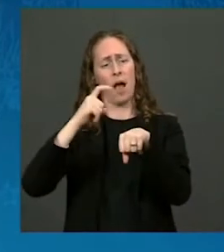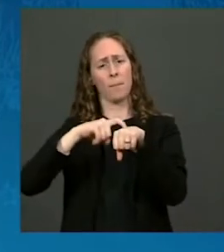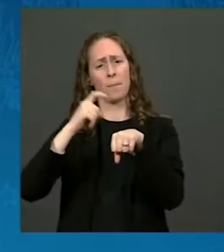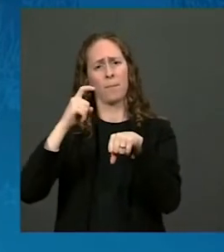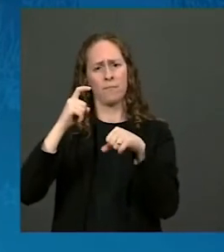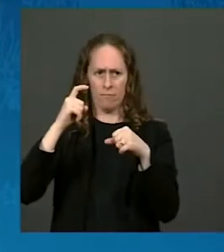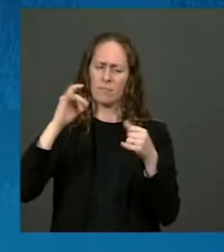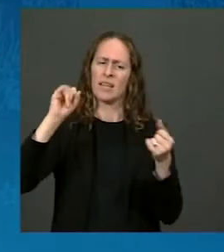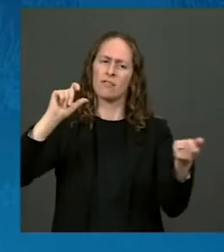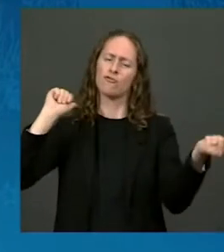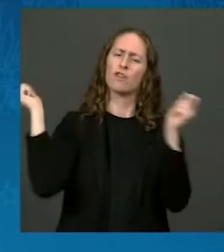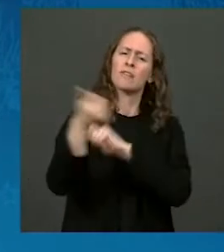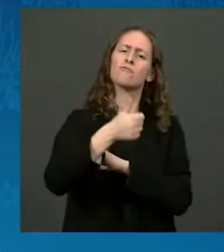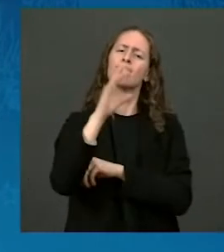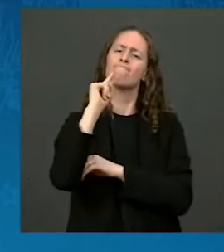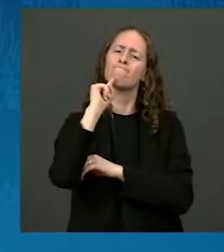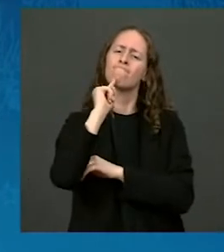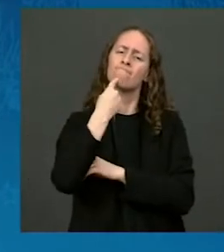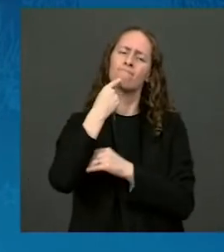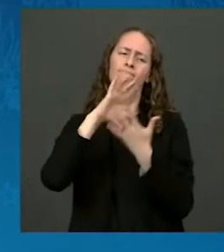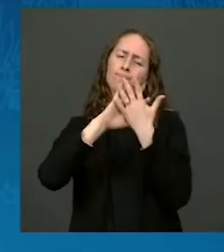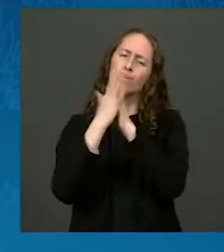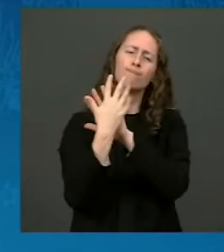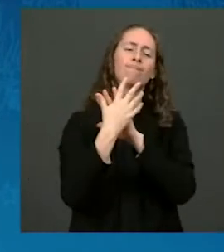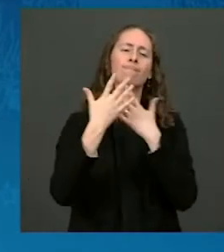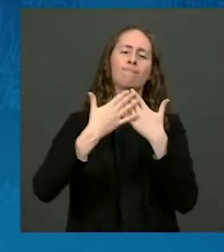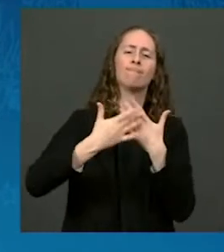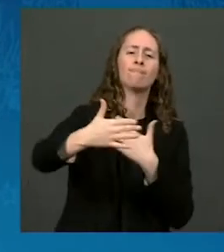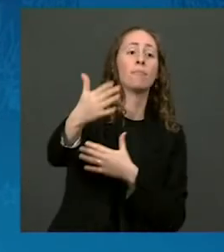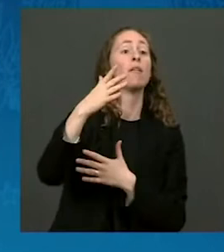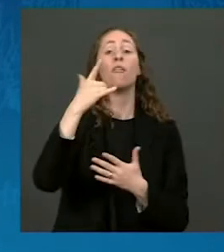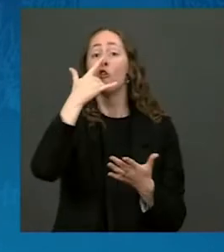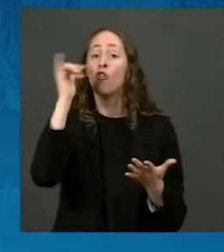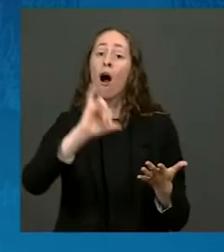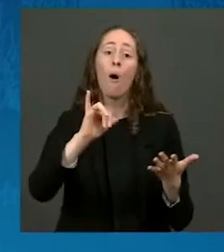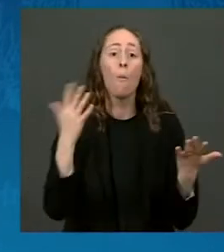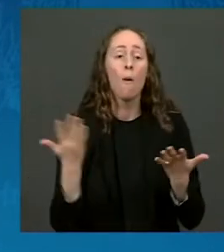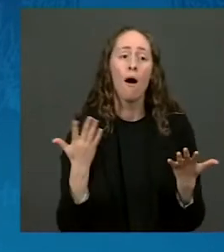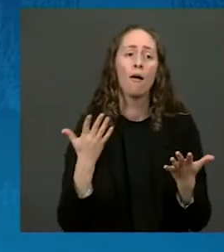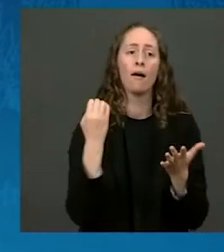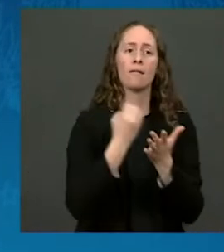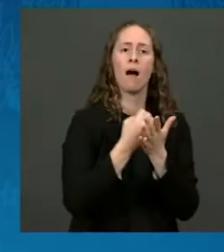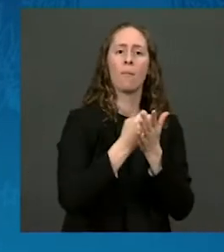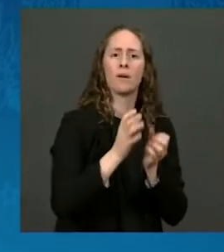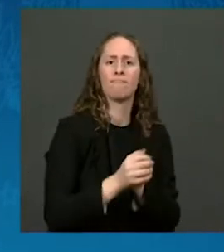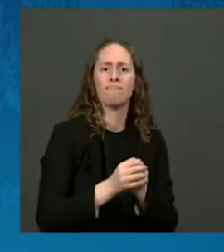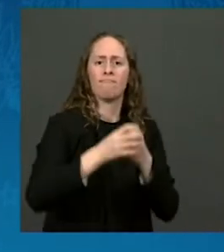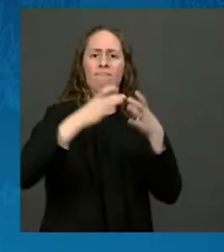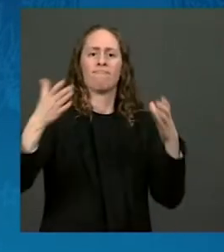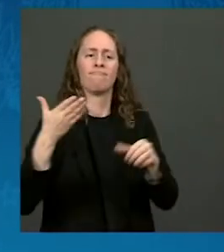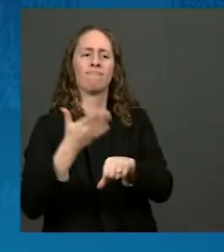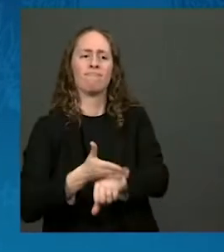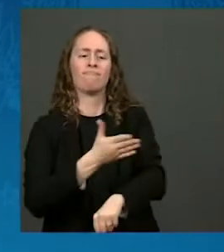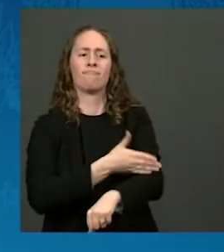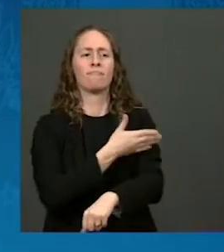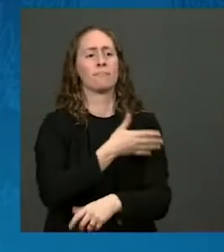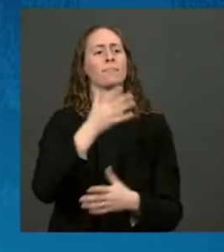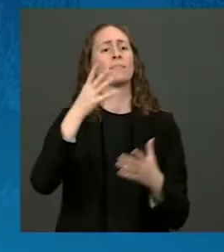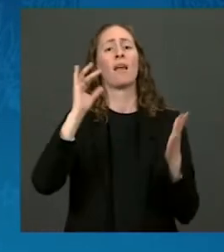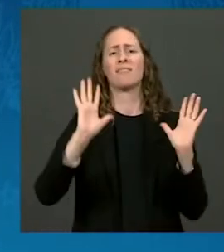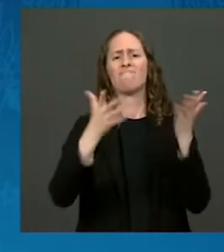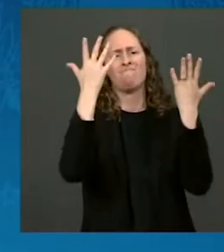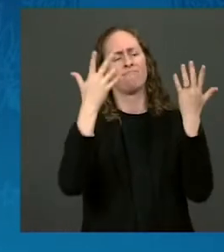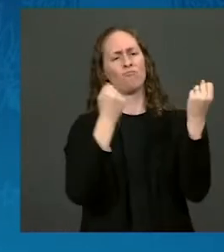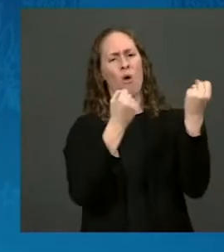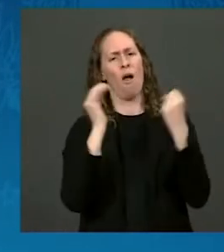As we work to rebuild our economy, as we work to restore our democracy, we